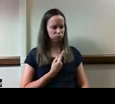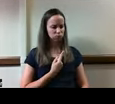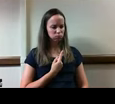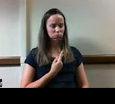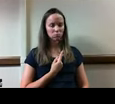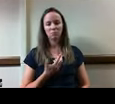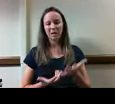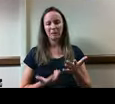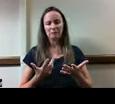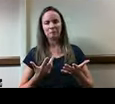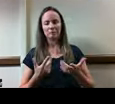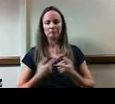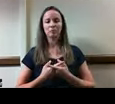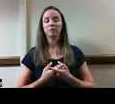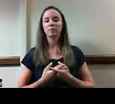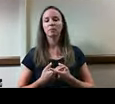What is the problem?